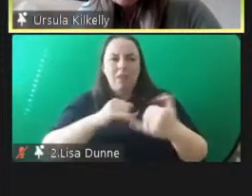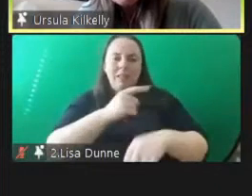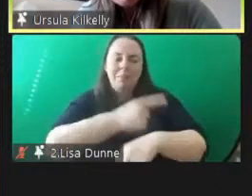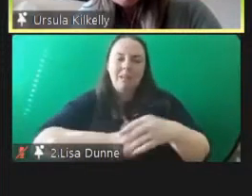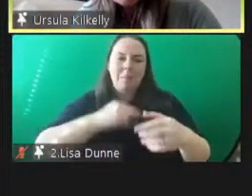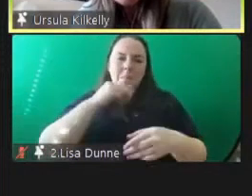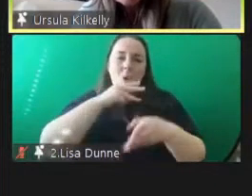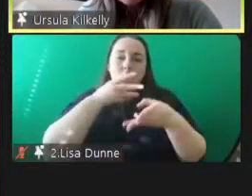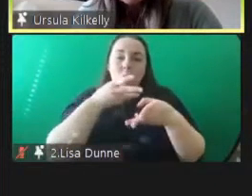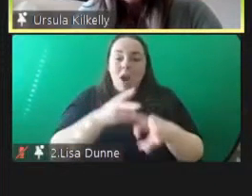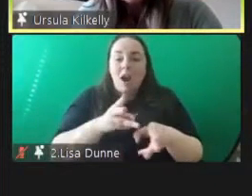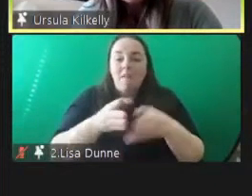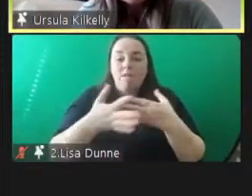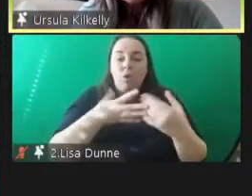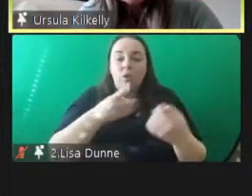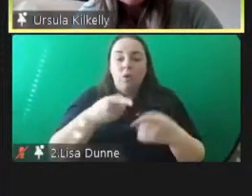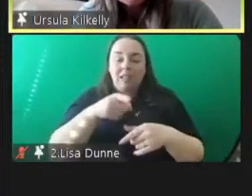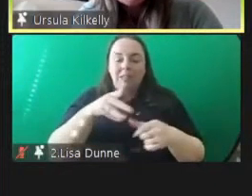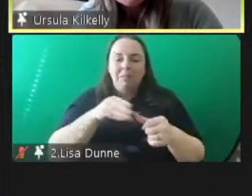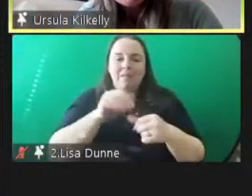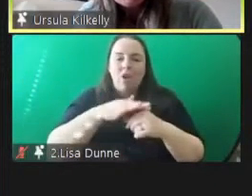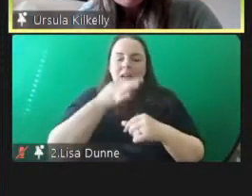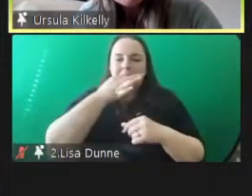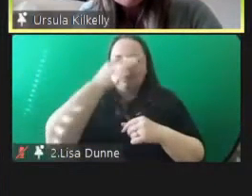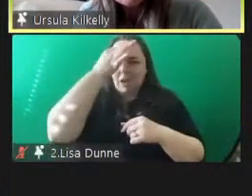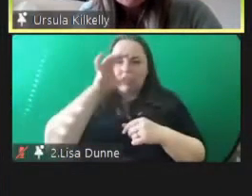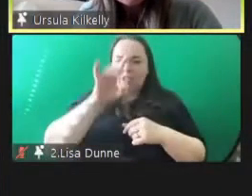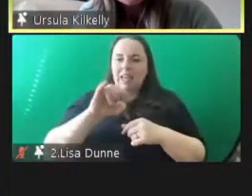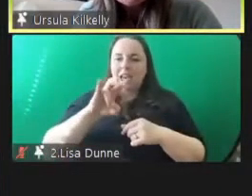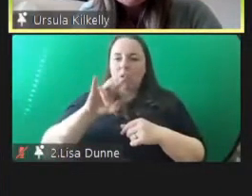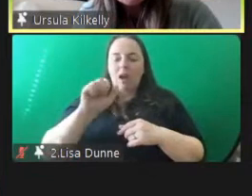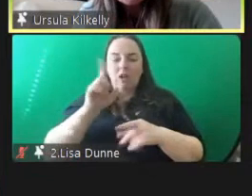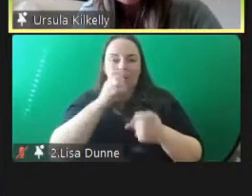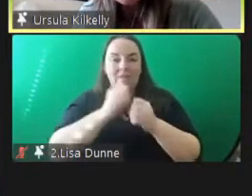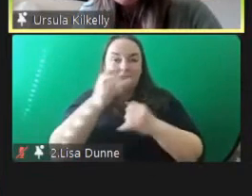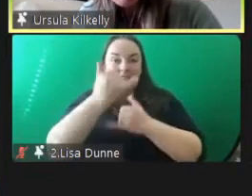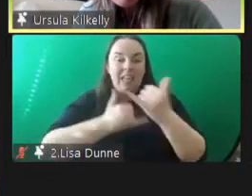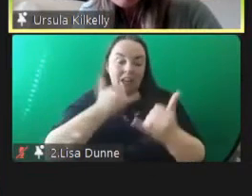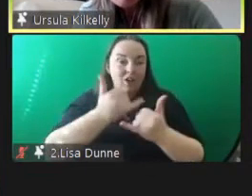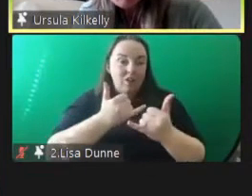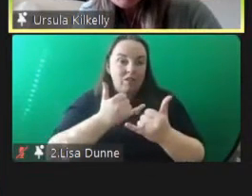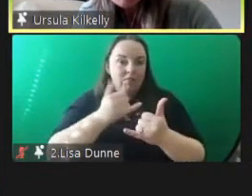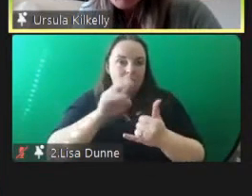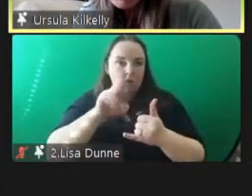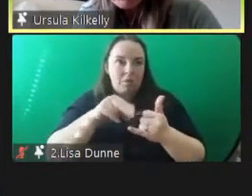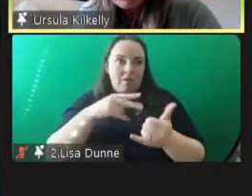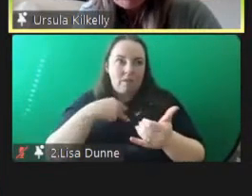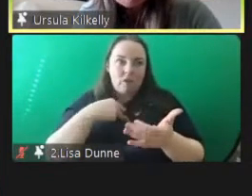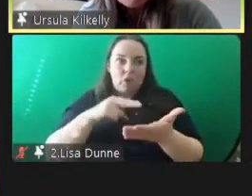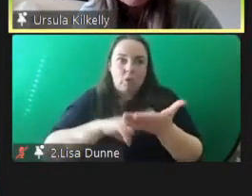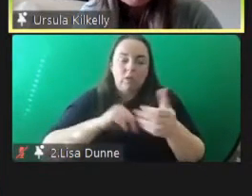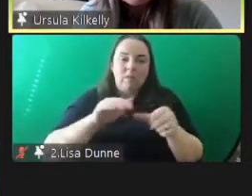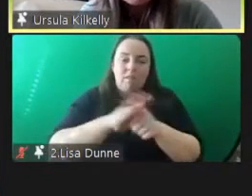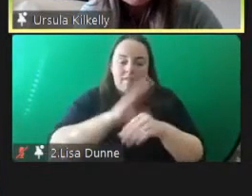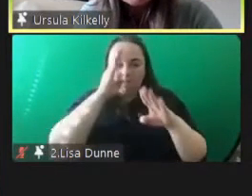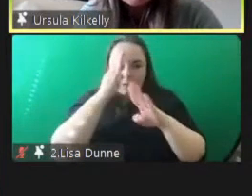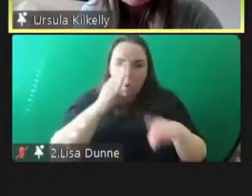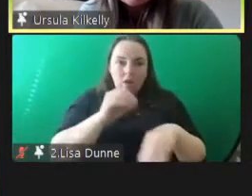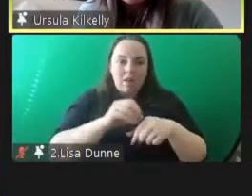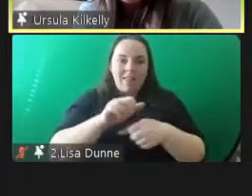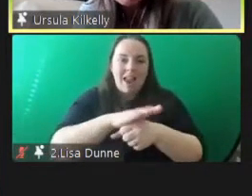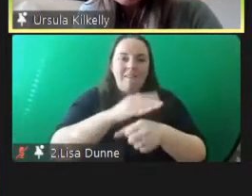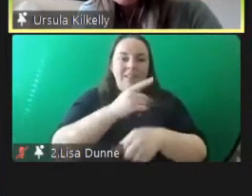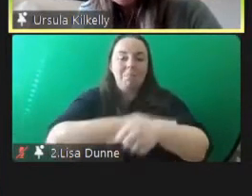of doing that particularly uh the inspection that HICWA undertakes annually of what was done could very usefully focus more i think on the area of disability